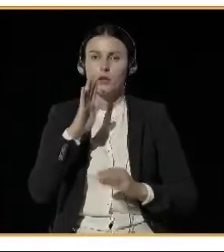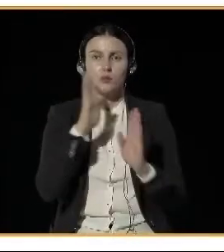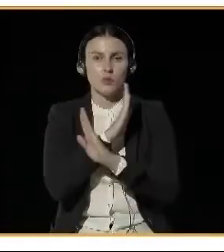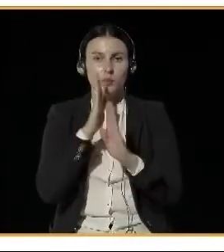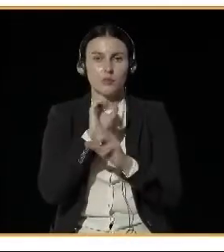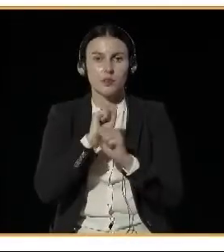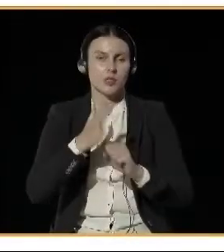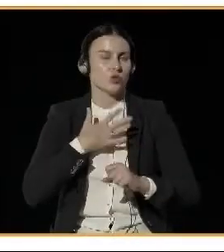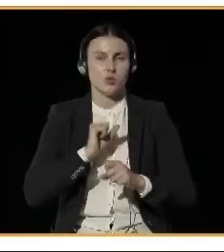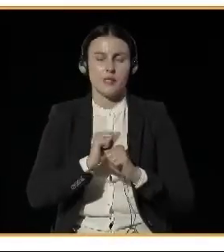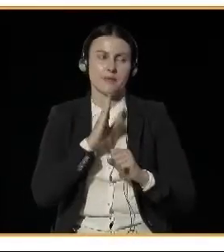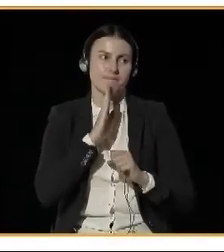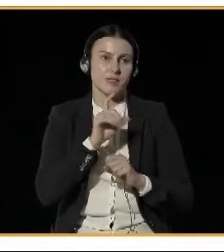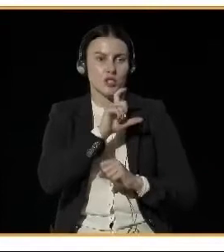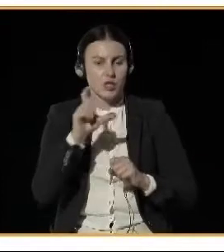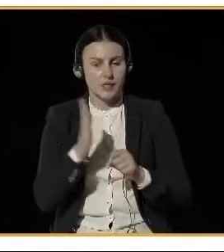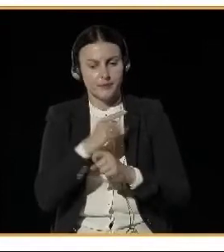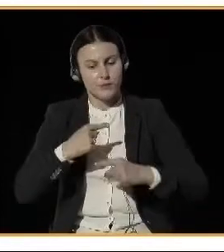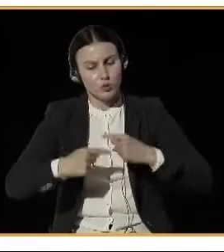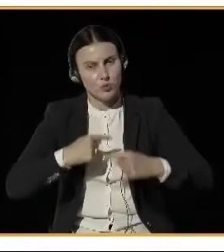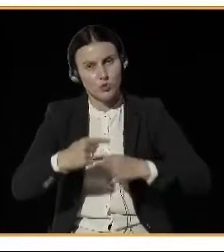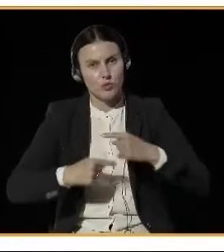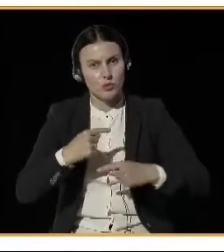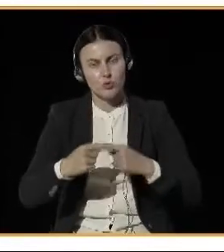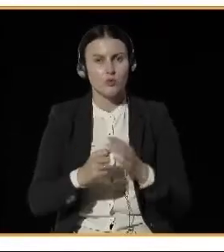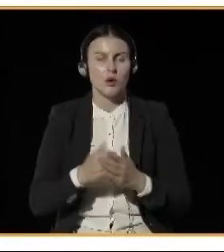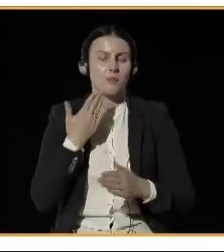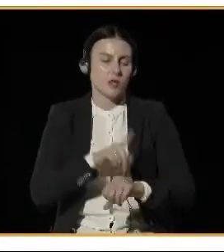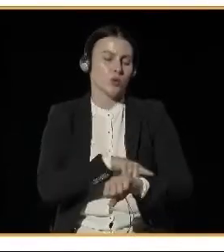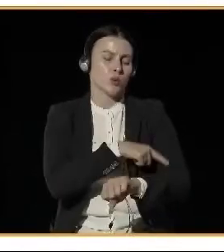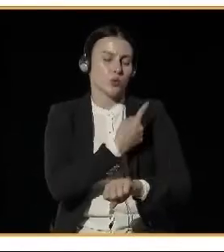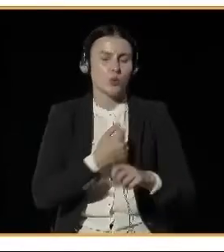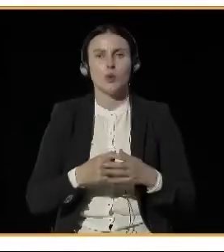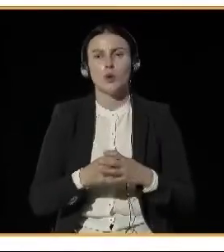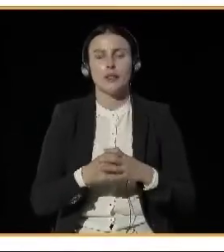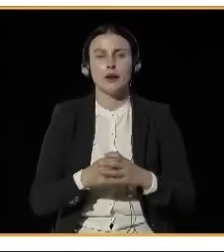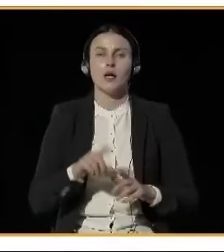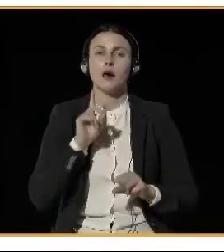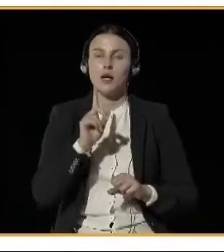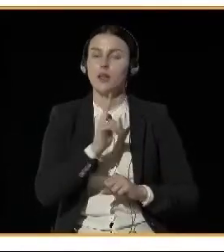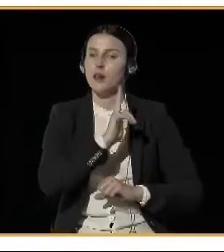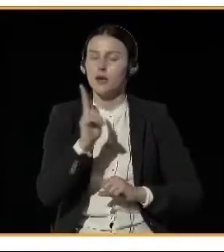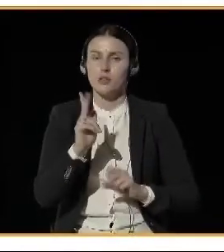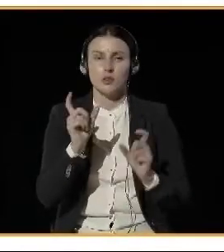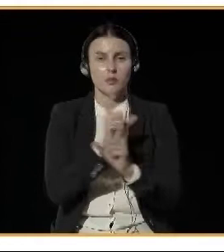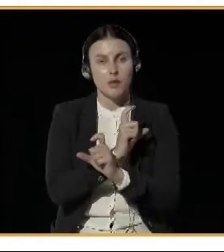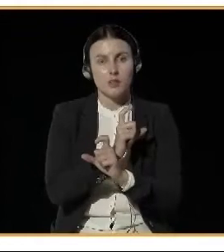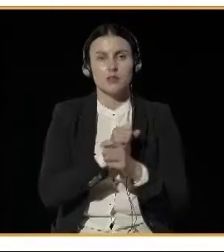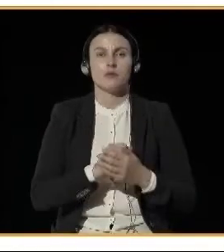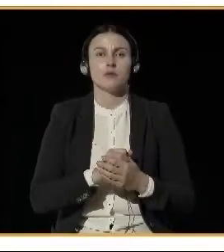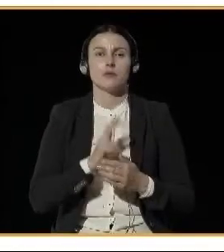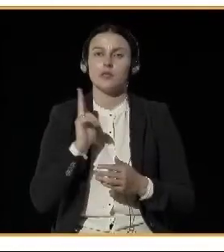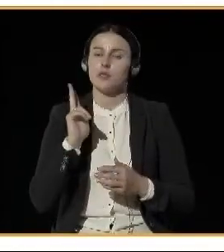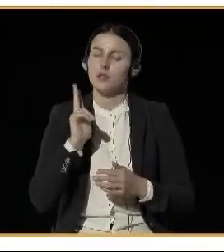but each country and each city has its